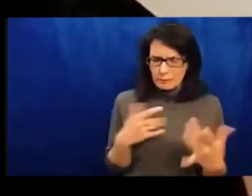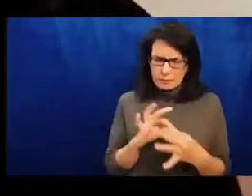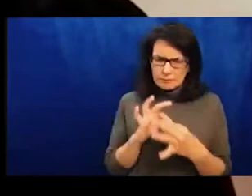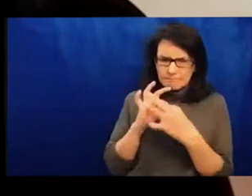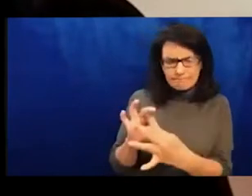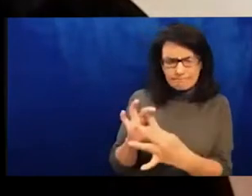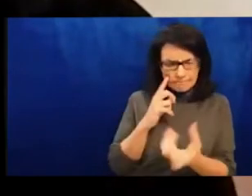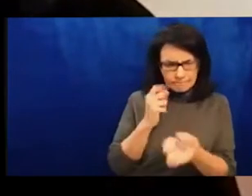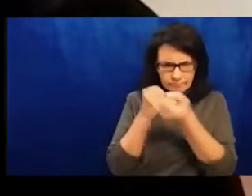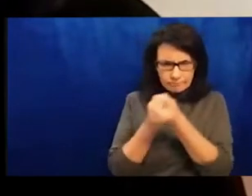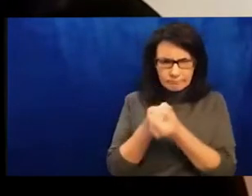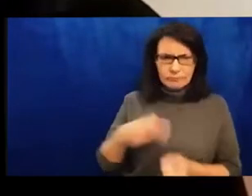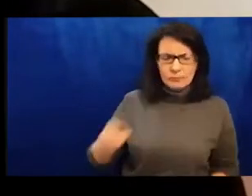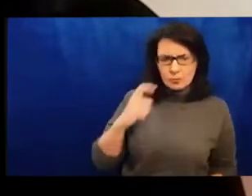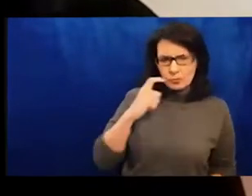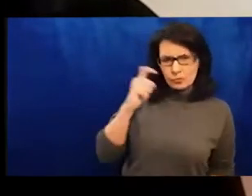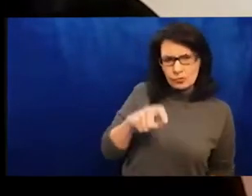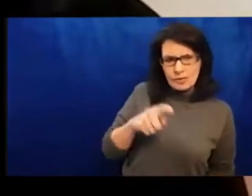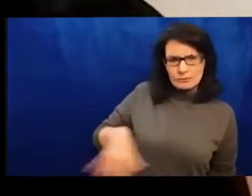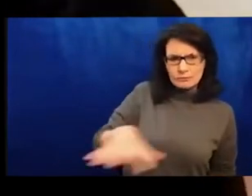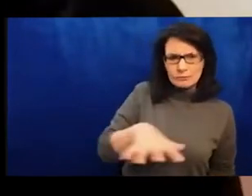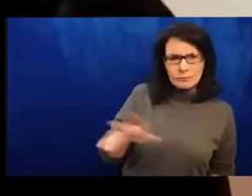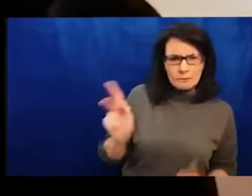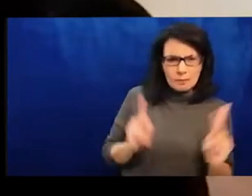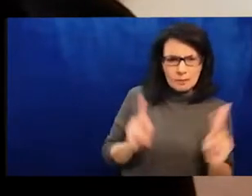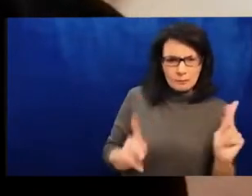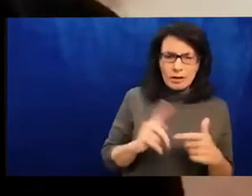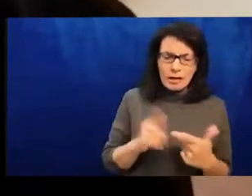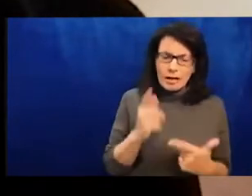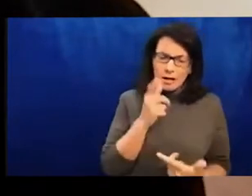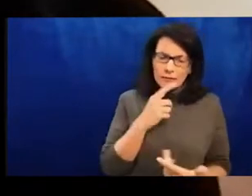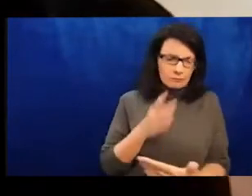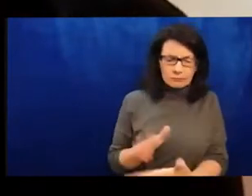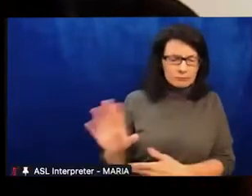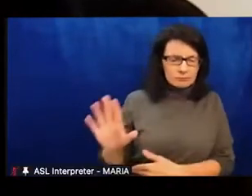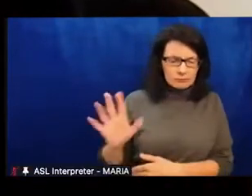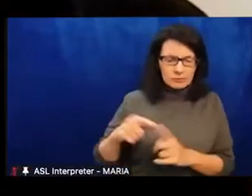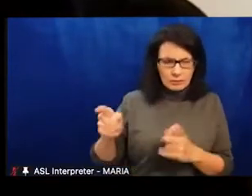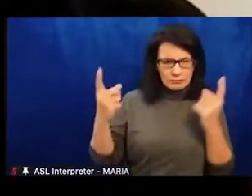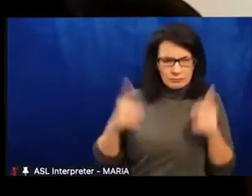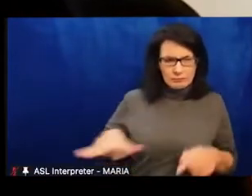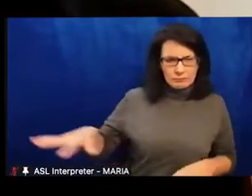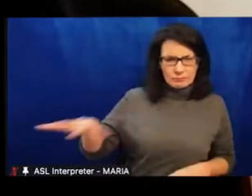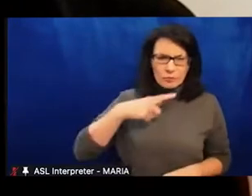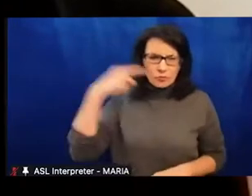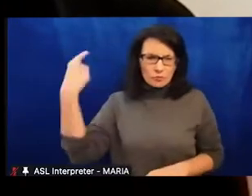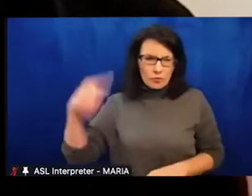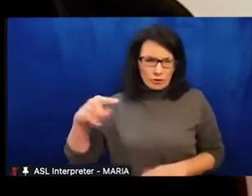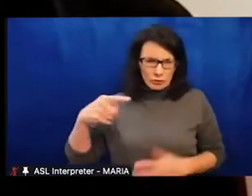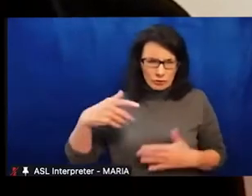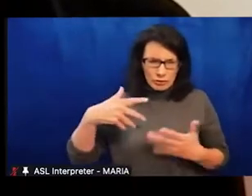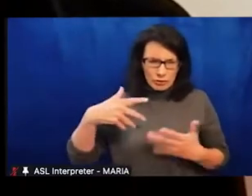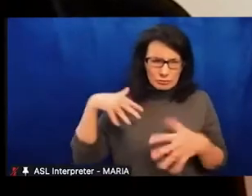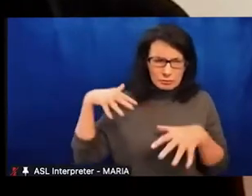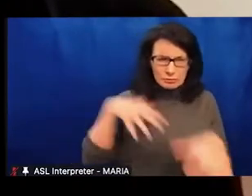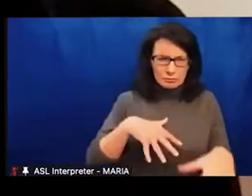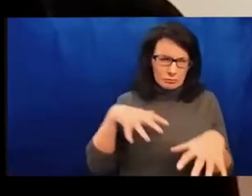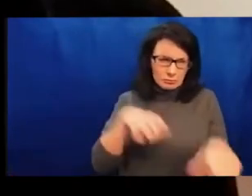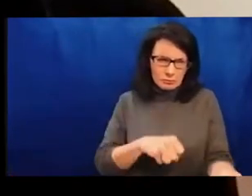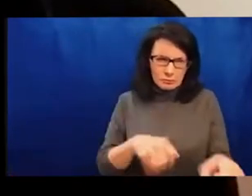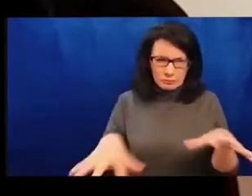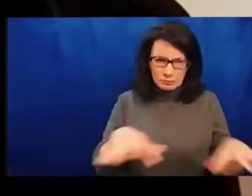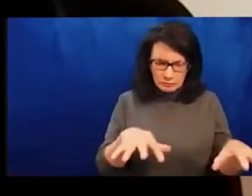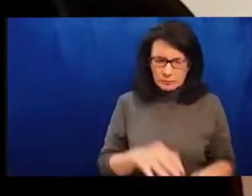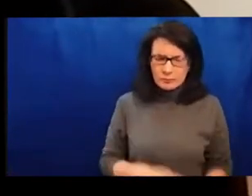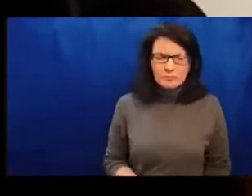We welcome you to add your own land acknowledgment in the chat. This commitment foregrounds today's teach-in.